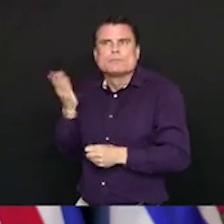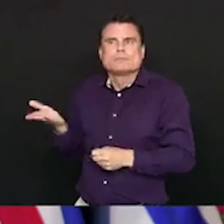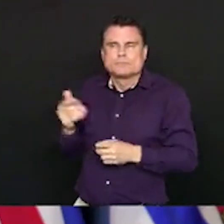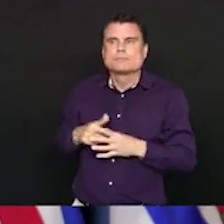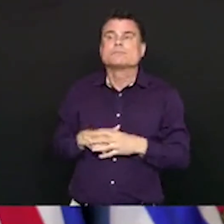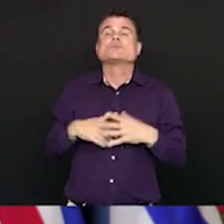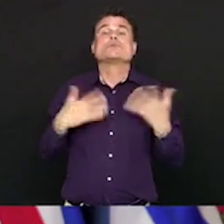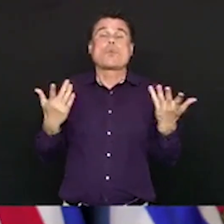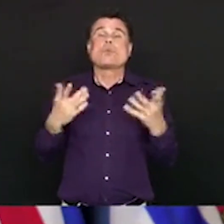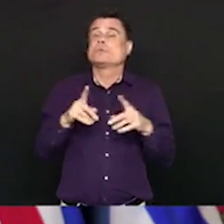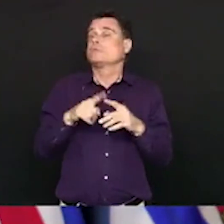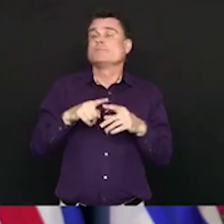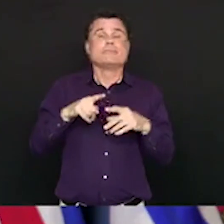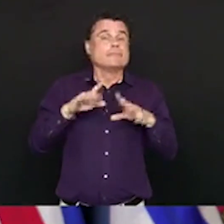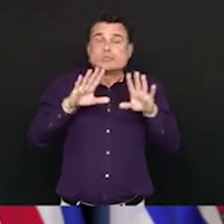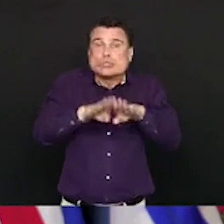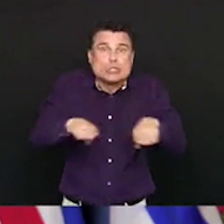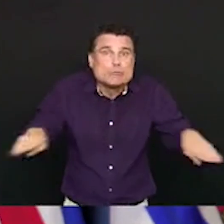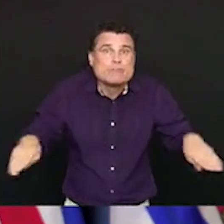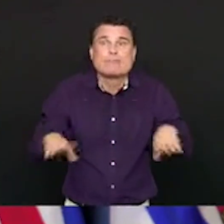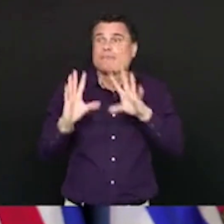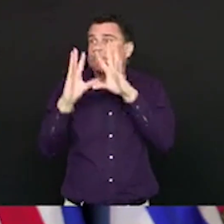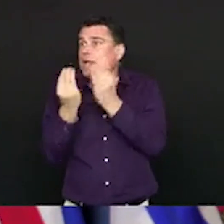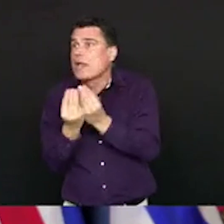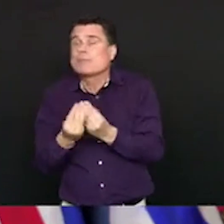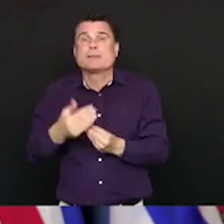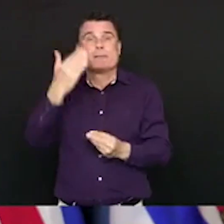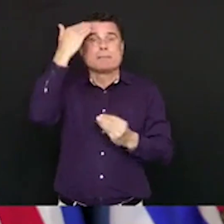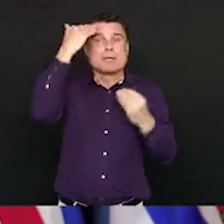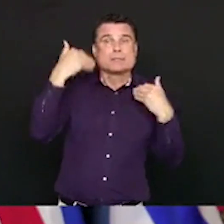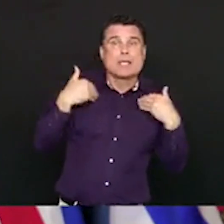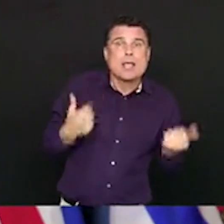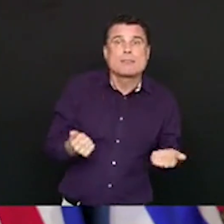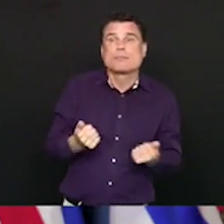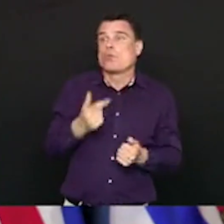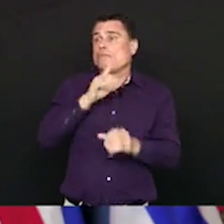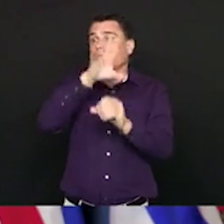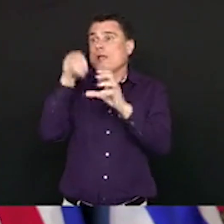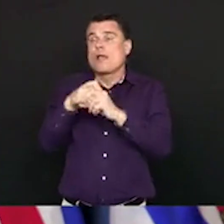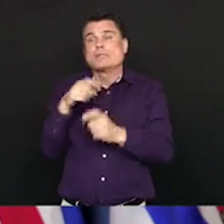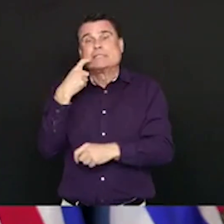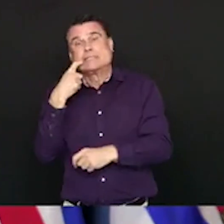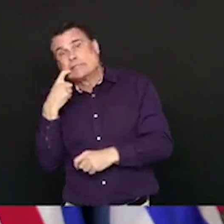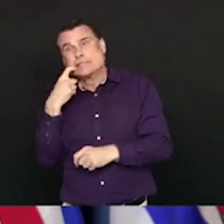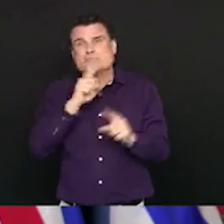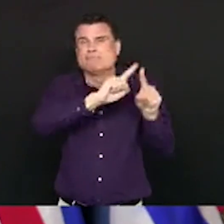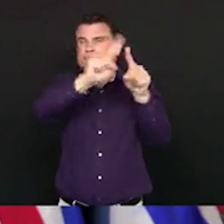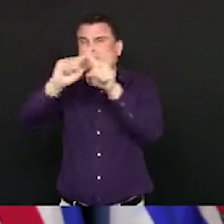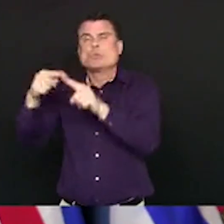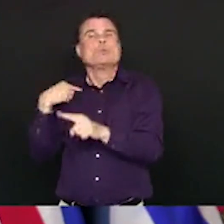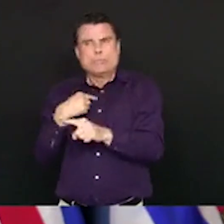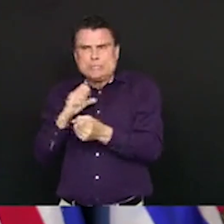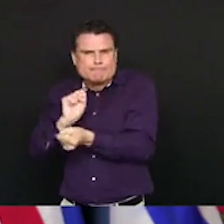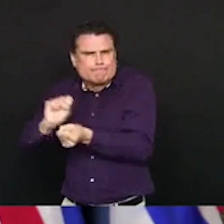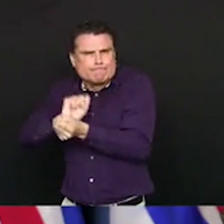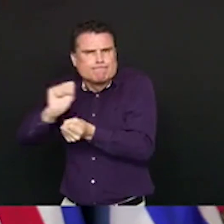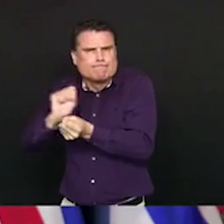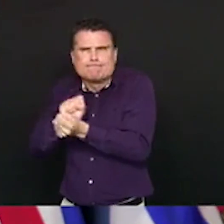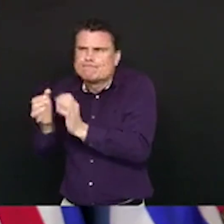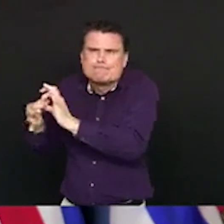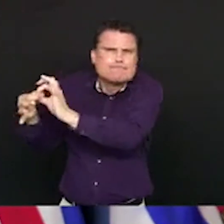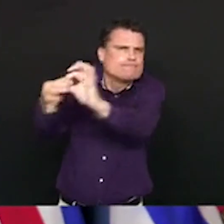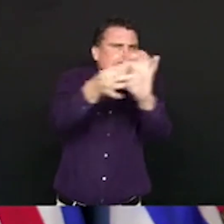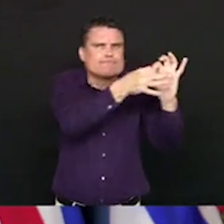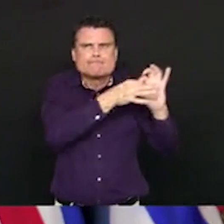the minister of advanced education, all trying to pull together to find those people who are falling between the cracks, whether it be marginal populations